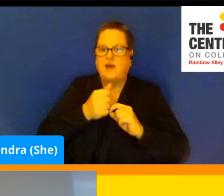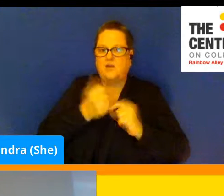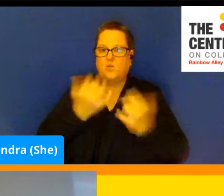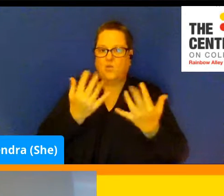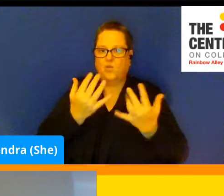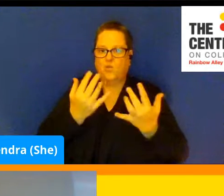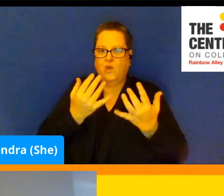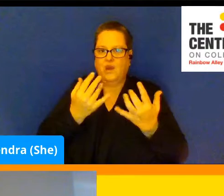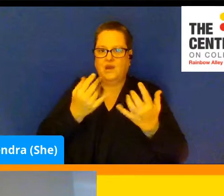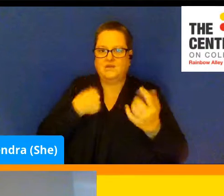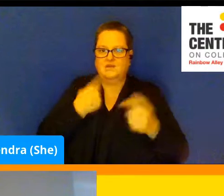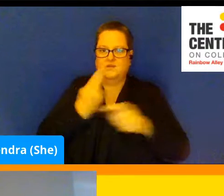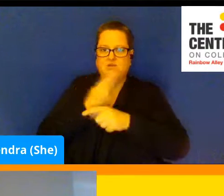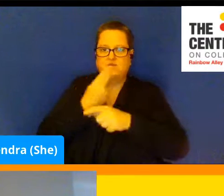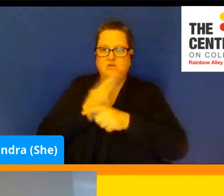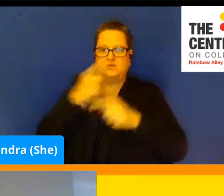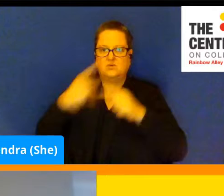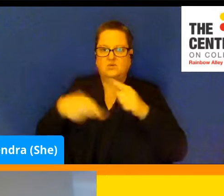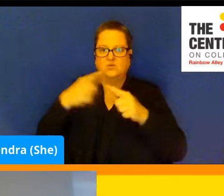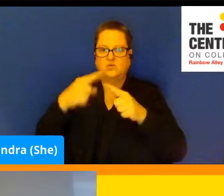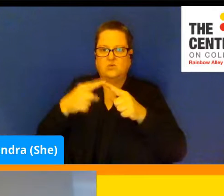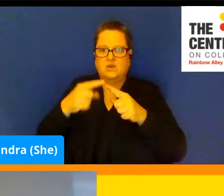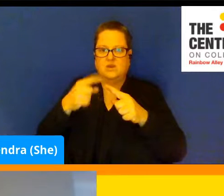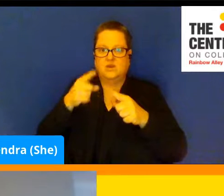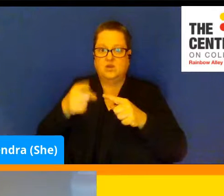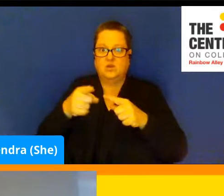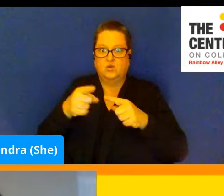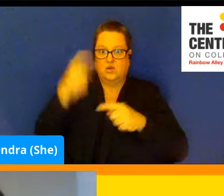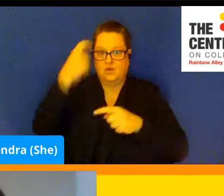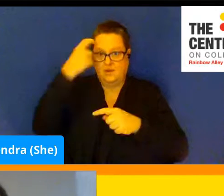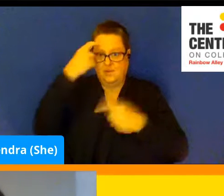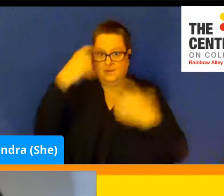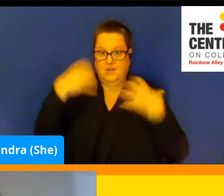feeling in a mental health emergency or something like that.